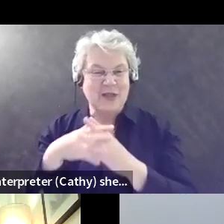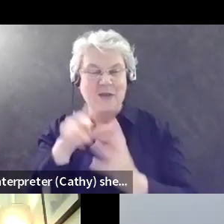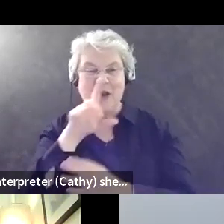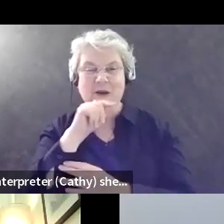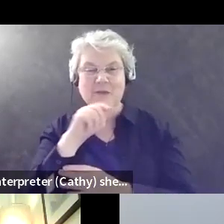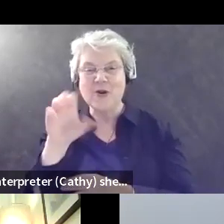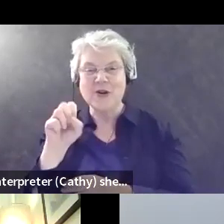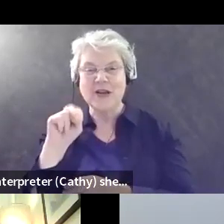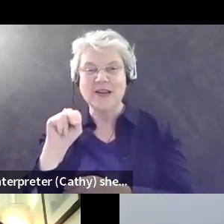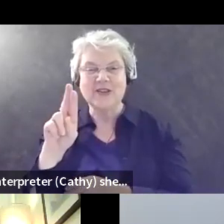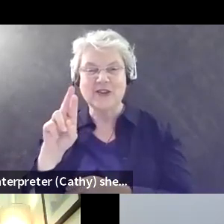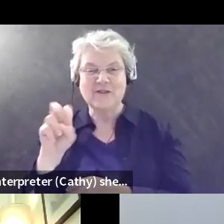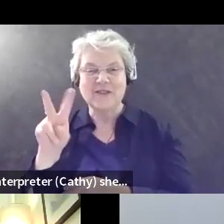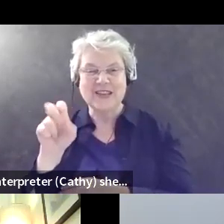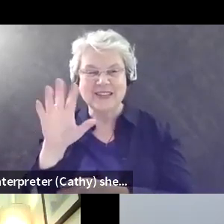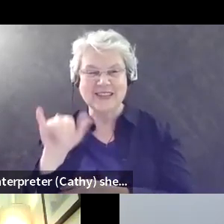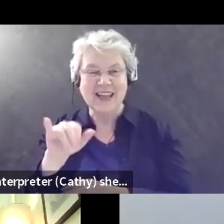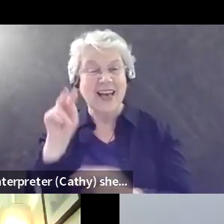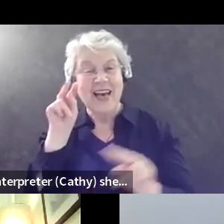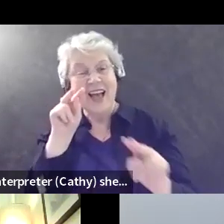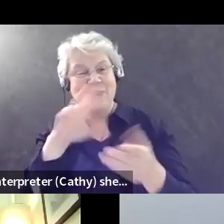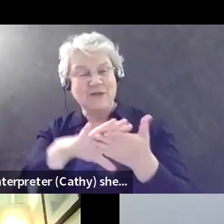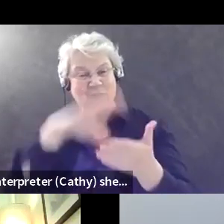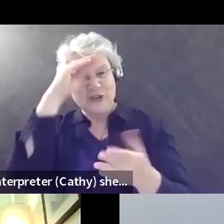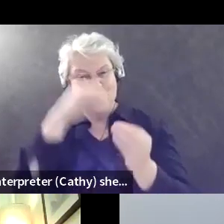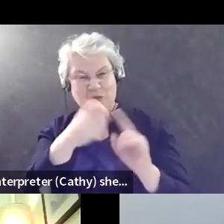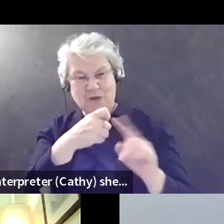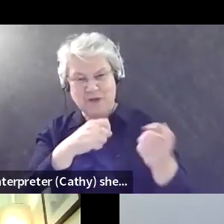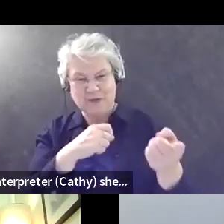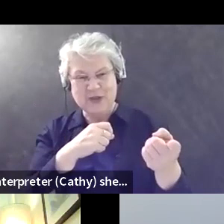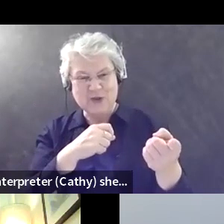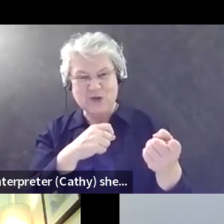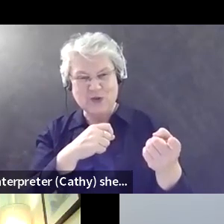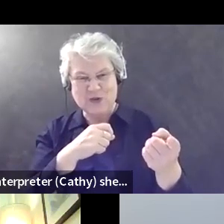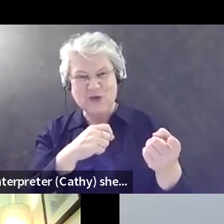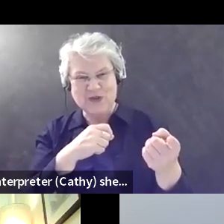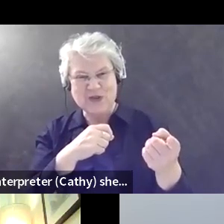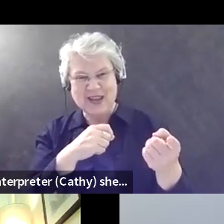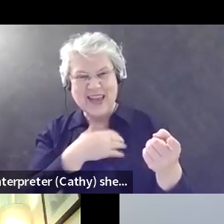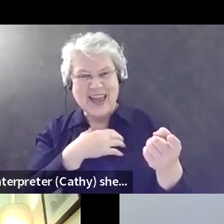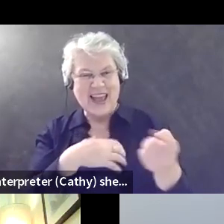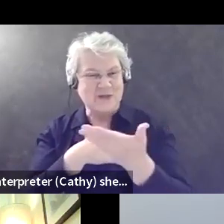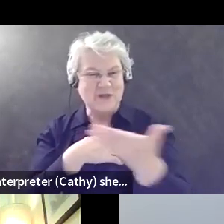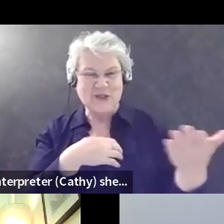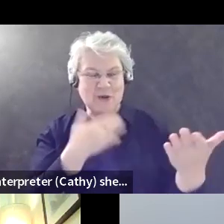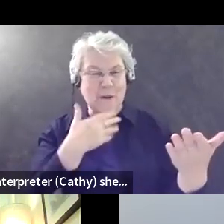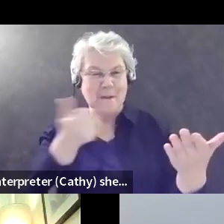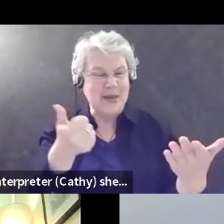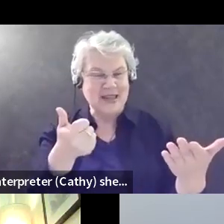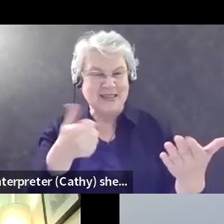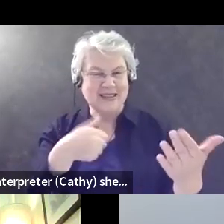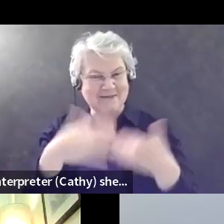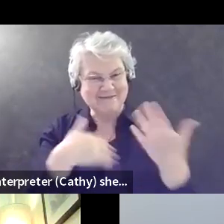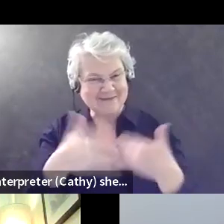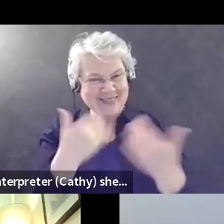it's yeah, I look forward to learning more from you, Leticia. And, um, I wish you all the best, um, as you.